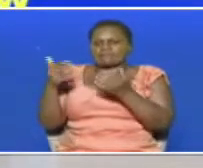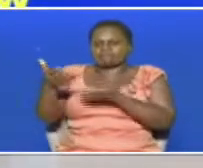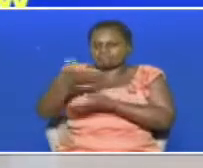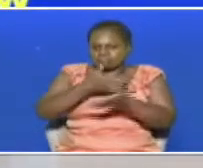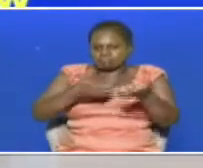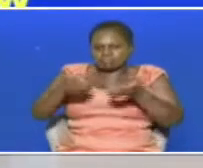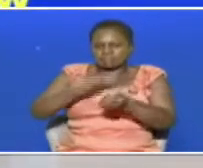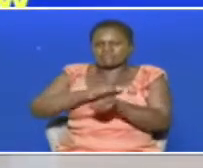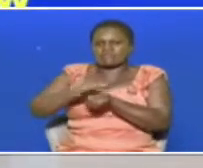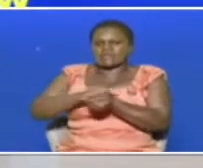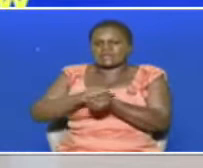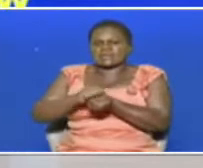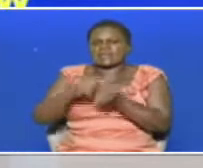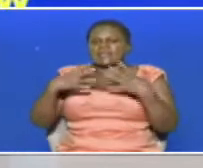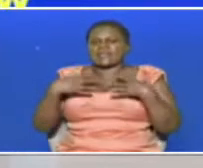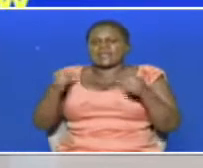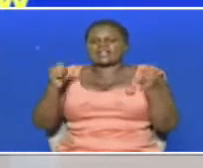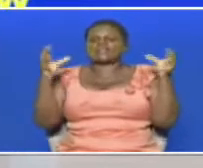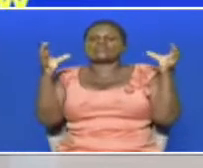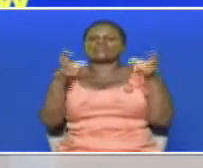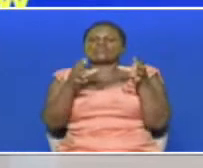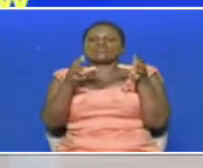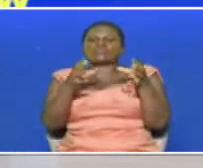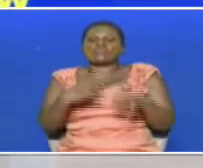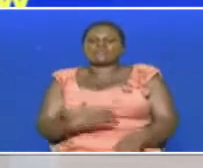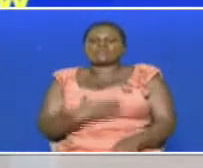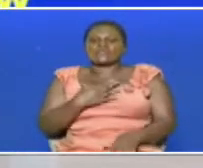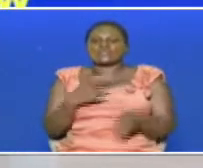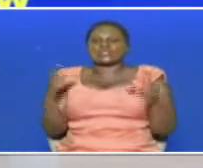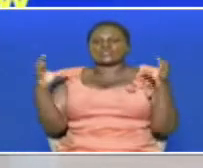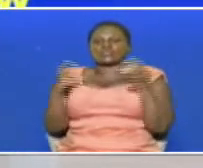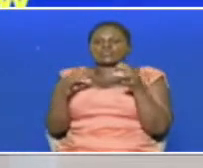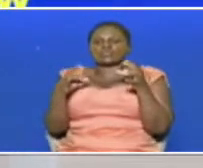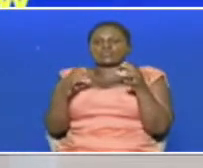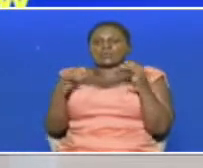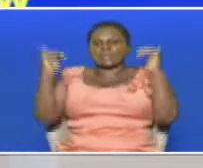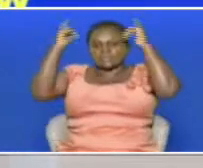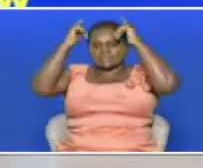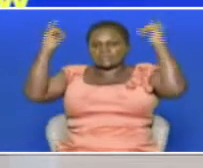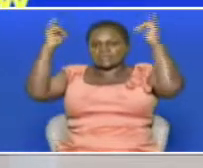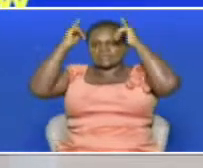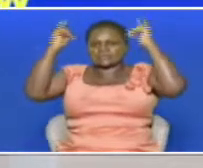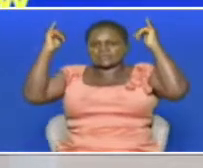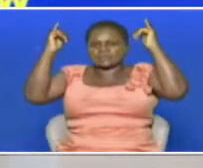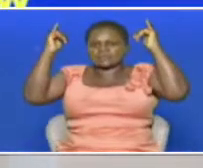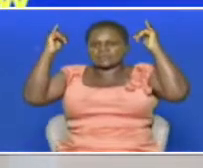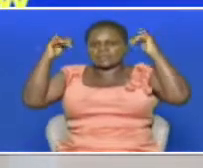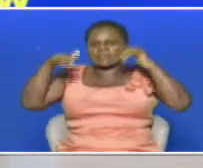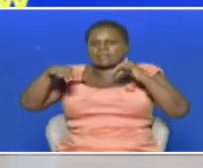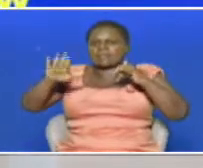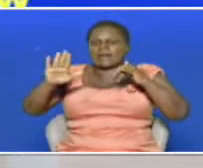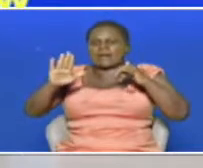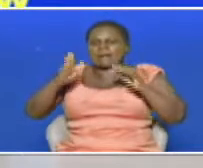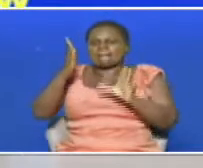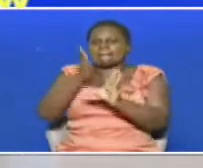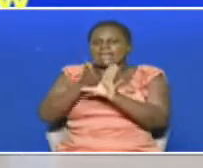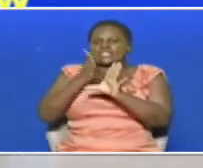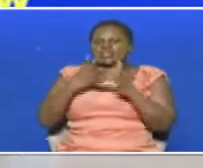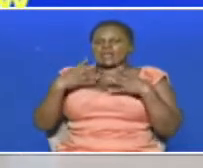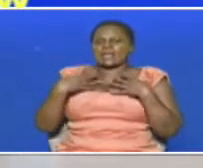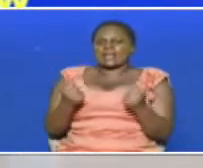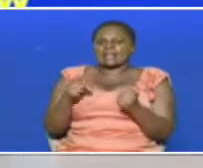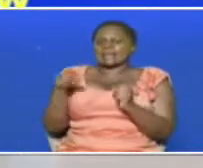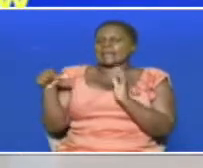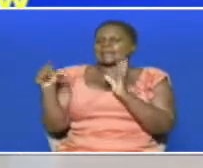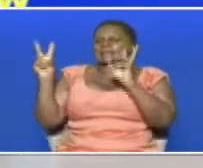Friday was the turnout for the health team to visit the team at their residential training camp, where they addressed mental health that has